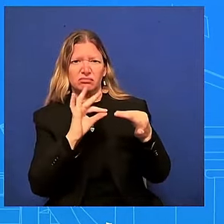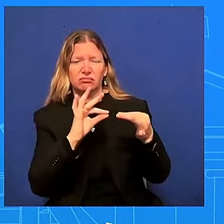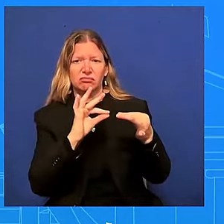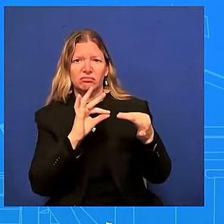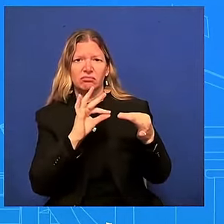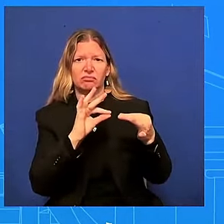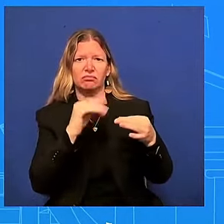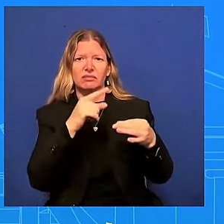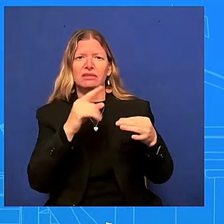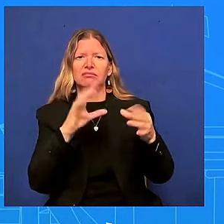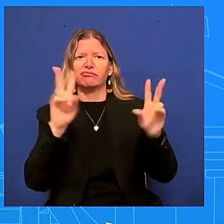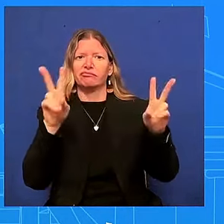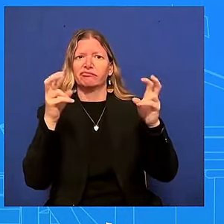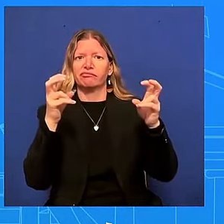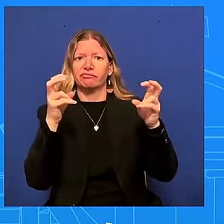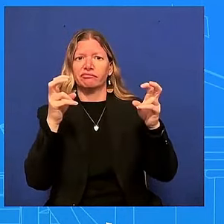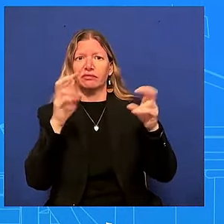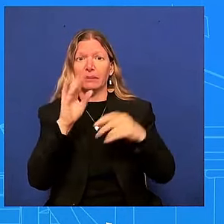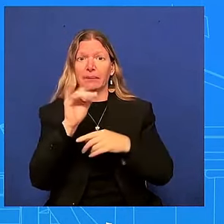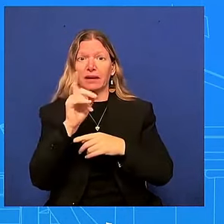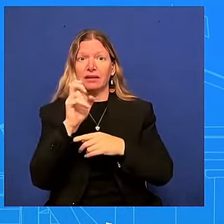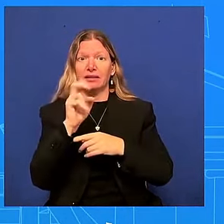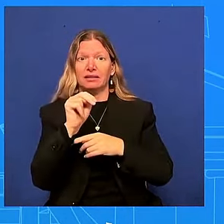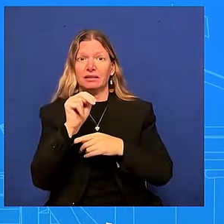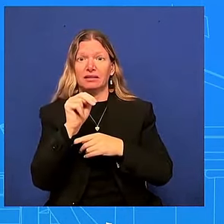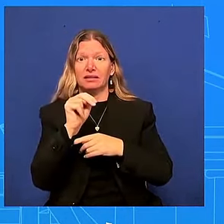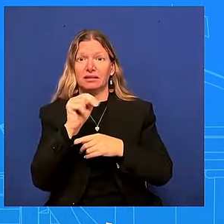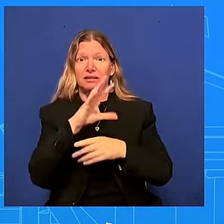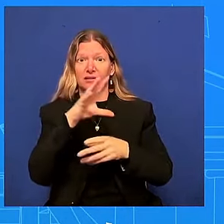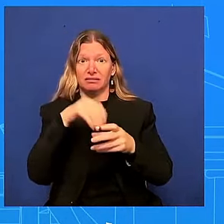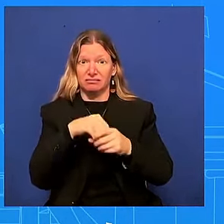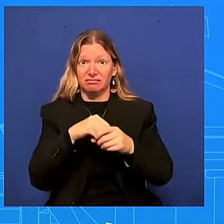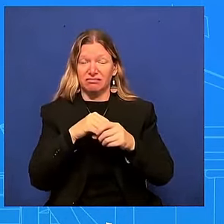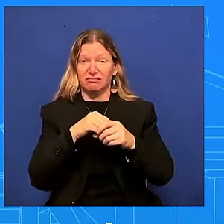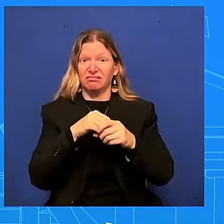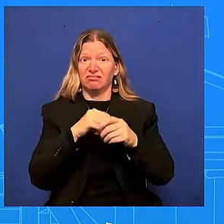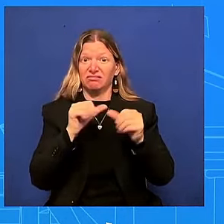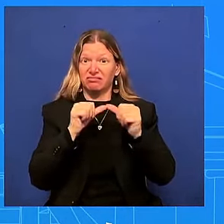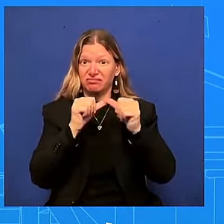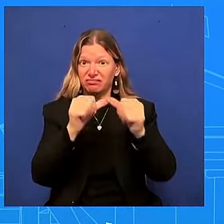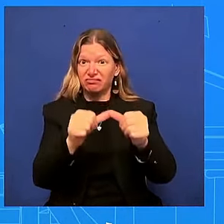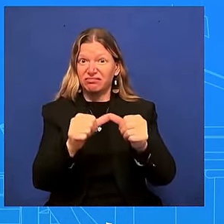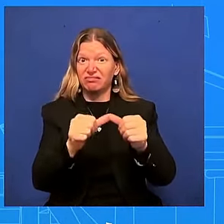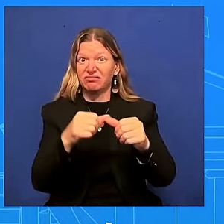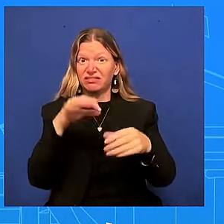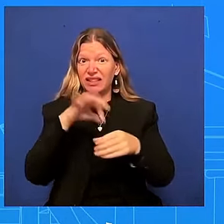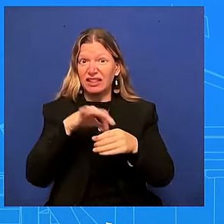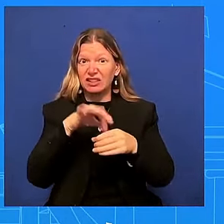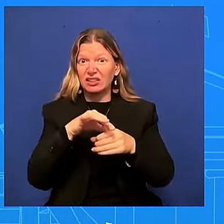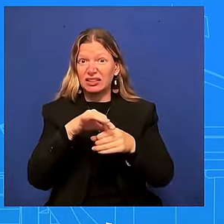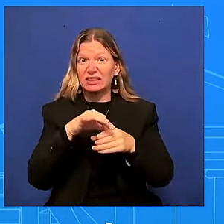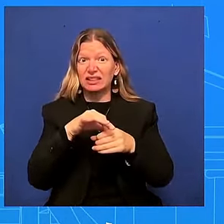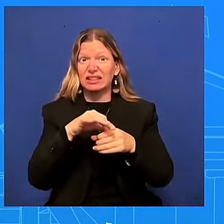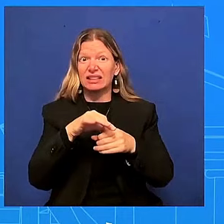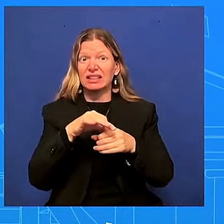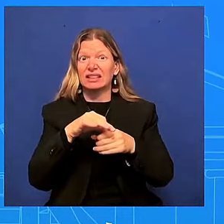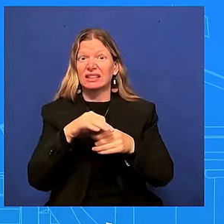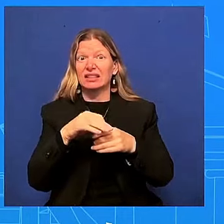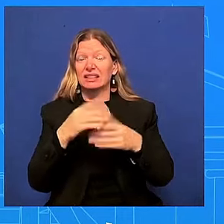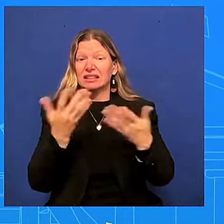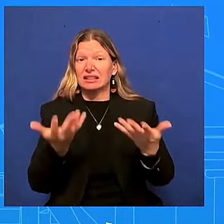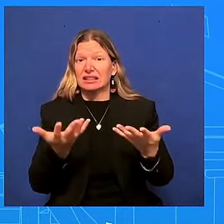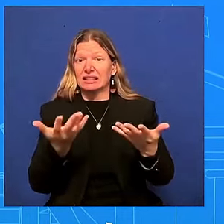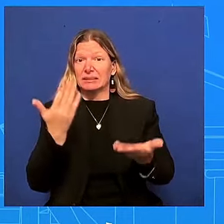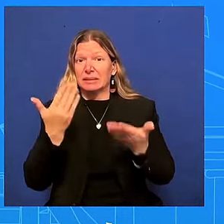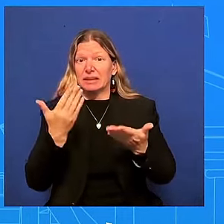against helping to save democracy um so i know you said it was a big tent party people have their opinions but how do you